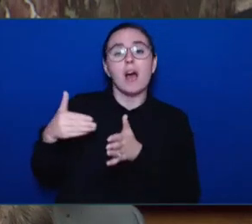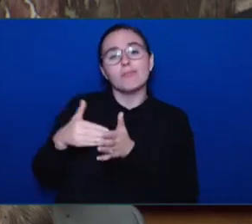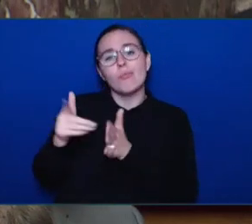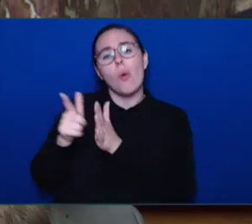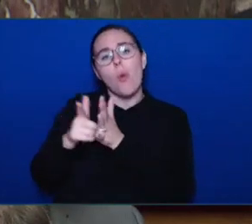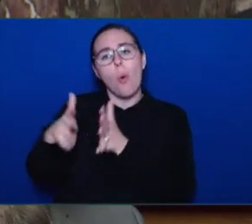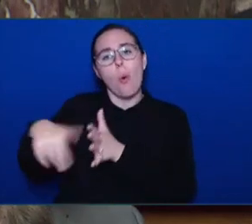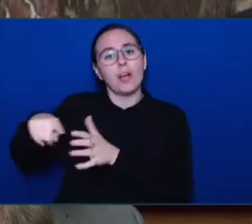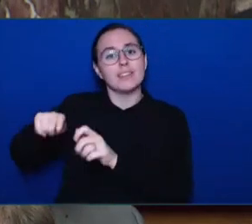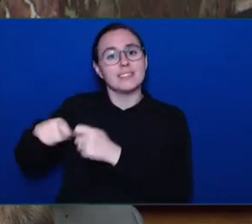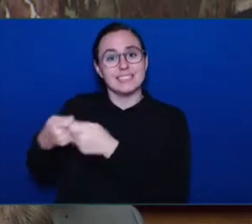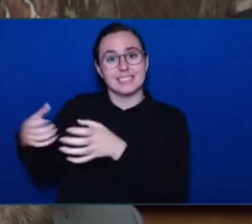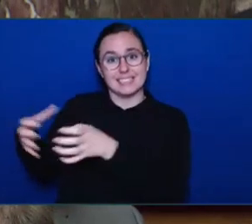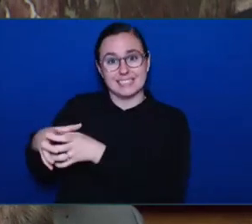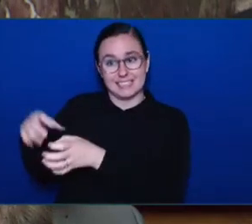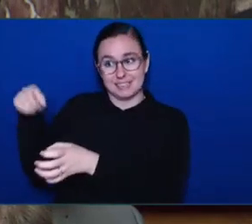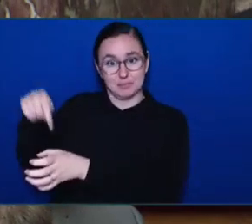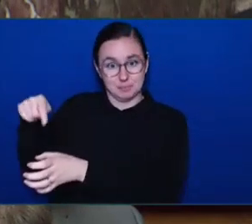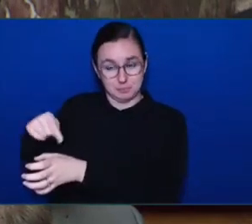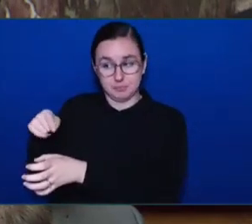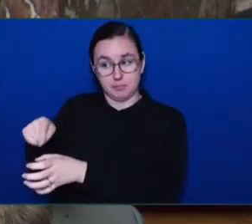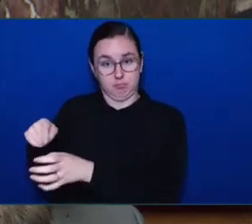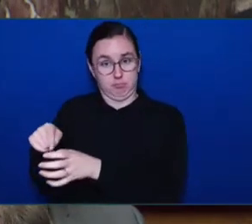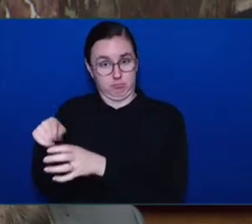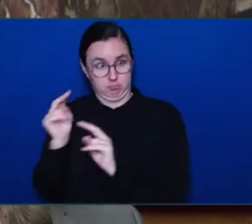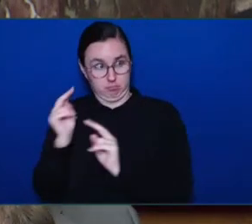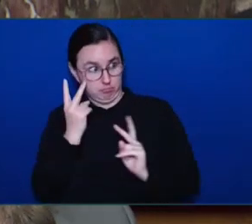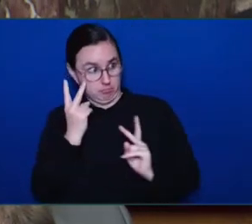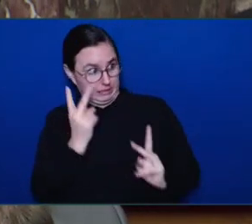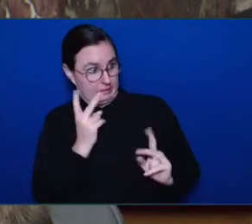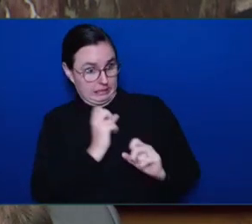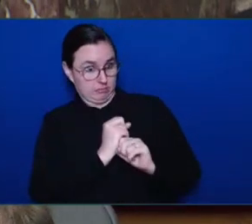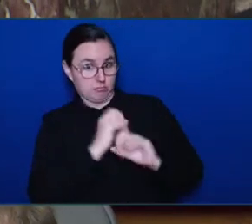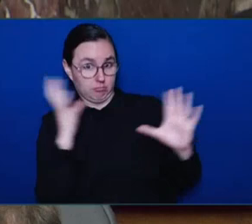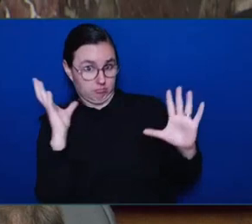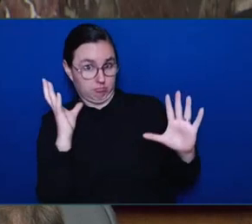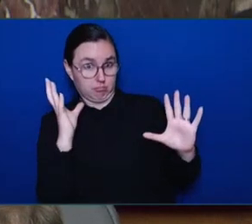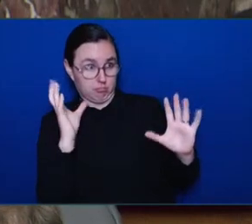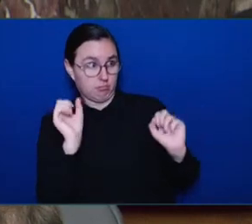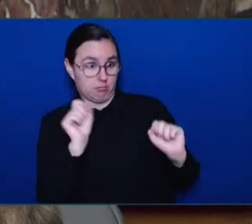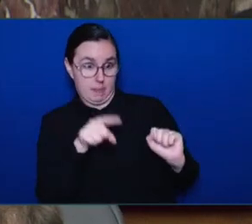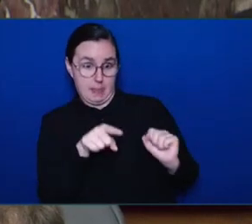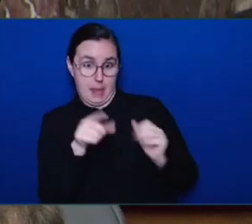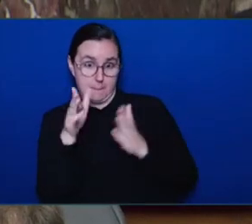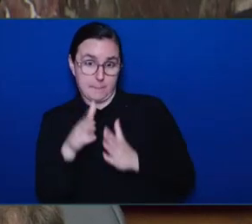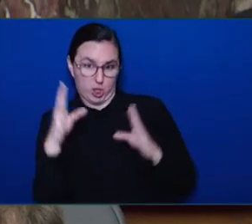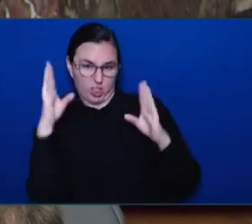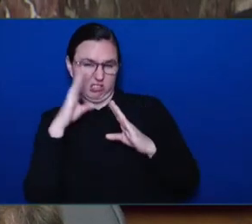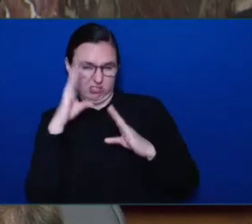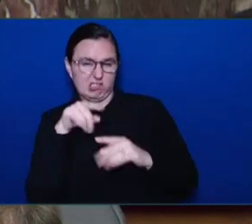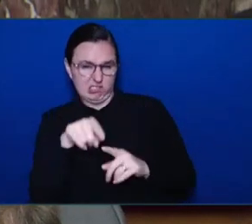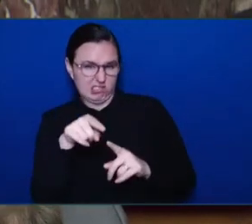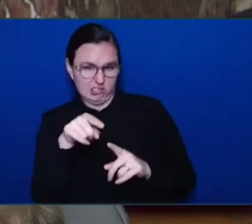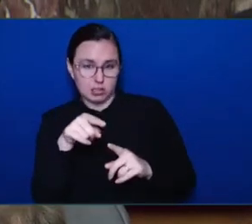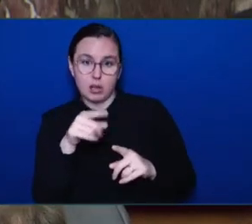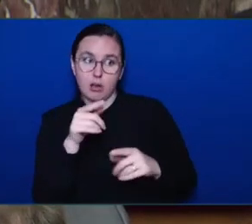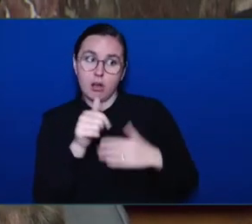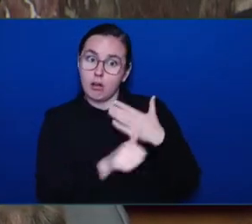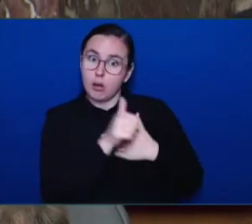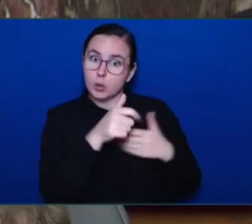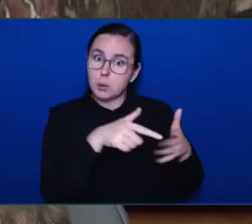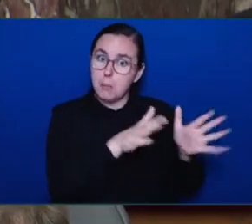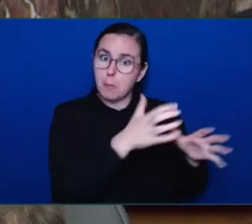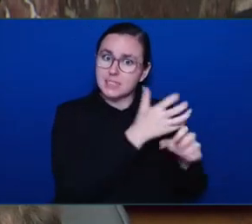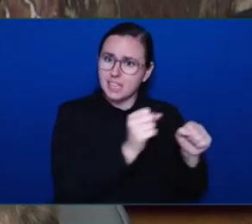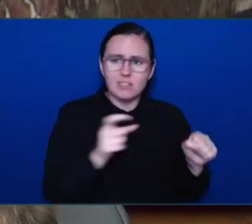from the preliminary data and what I've raised concerns about is that changes to the federal criminal code are needed before our Crown Council